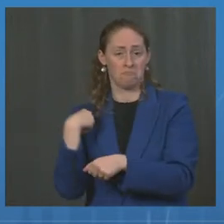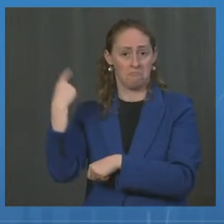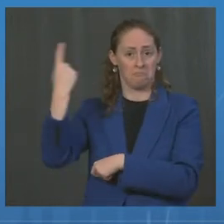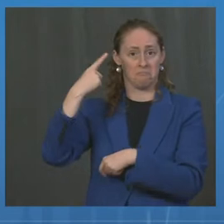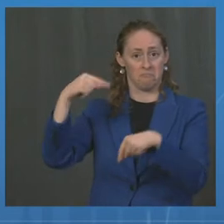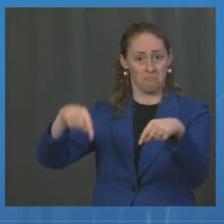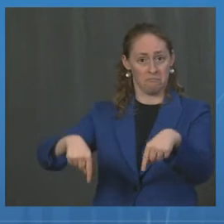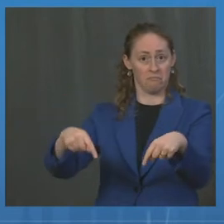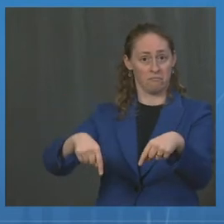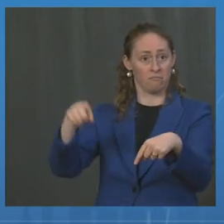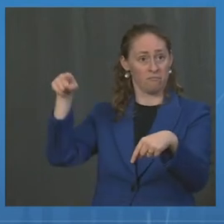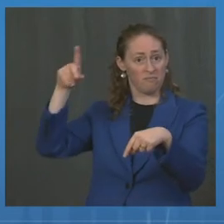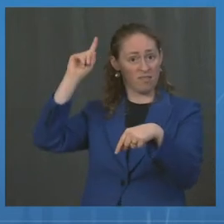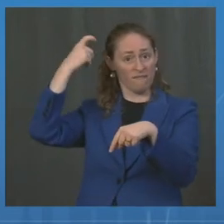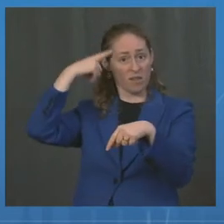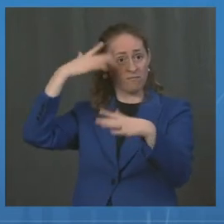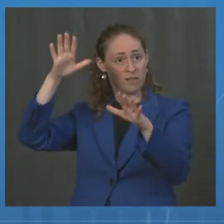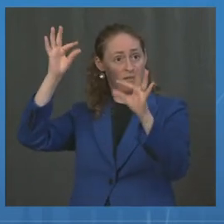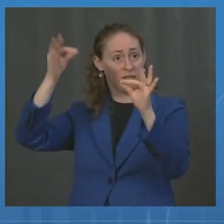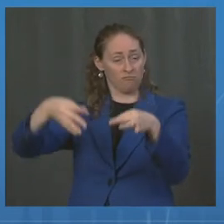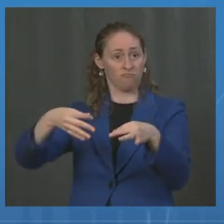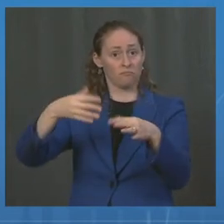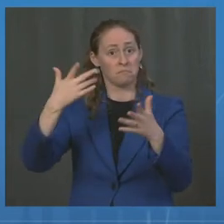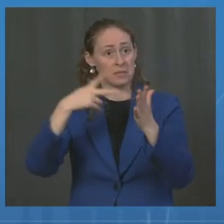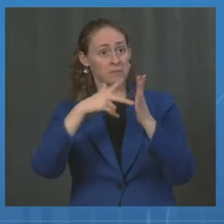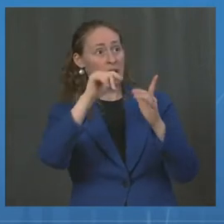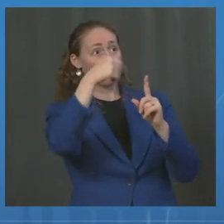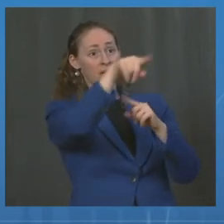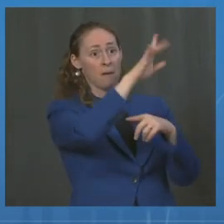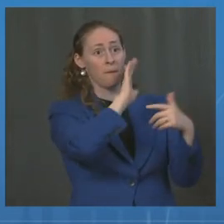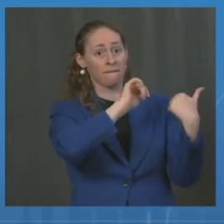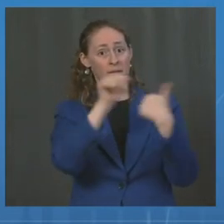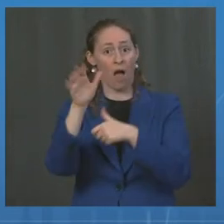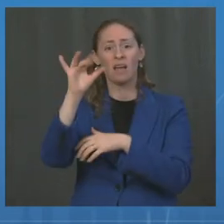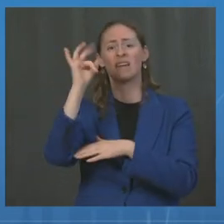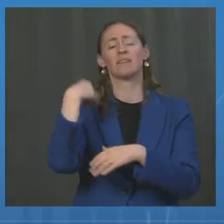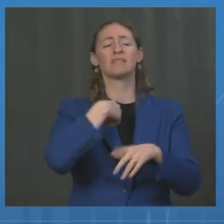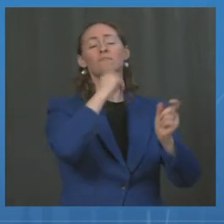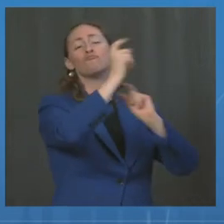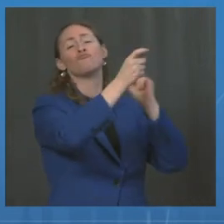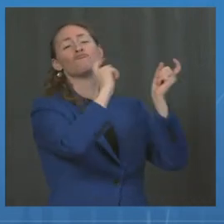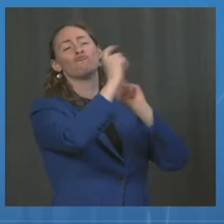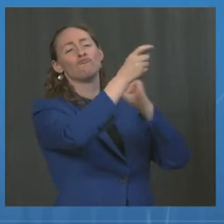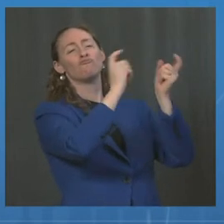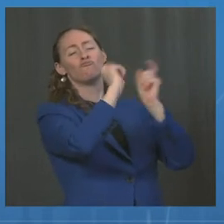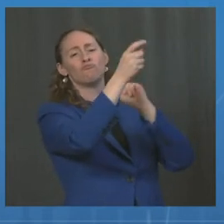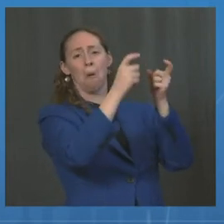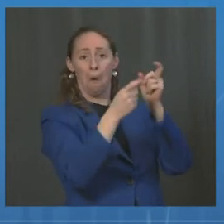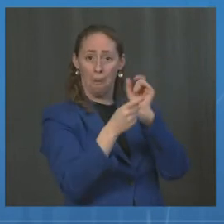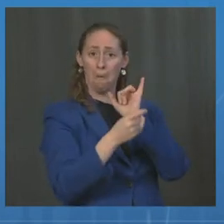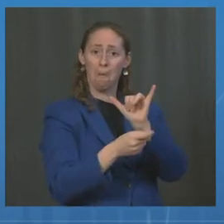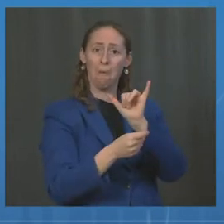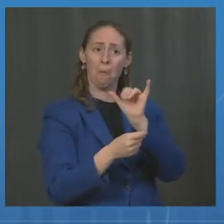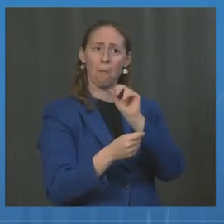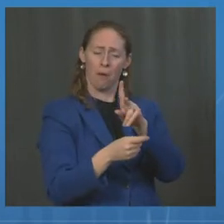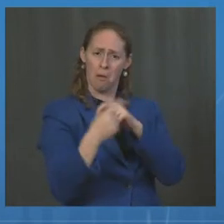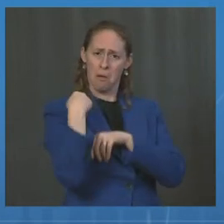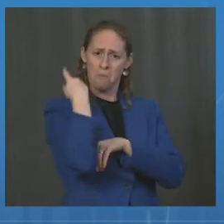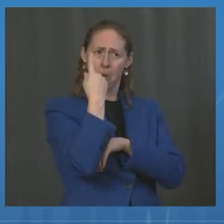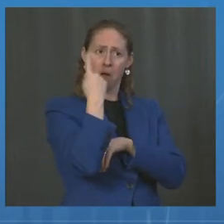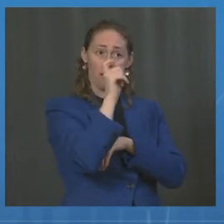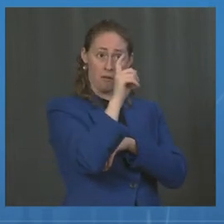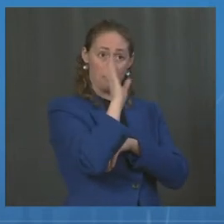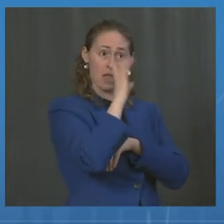other countries. Obviously, the U.S. government is donating a tremendous amount, but there's a concern that other countries are going to use boosters widely